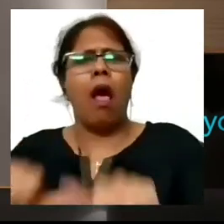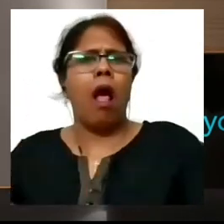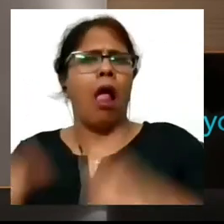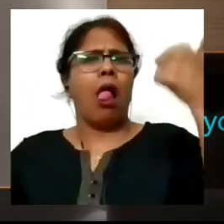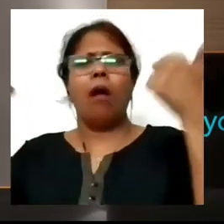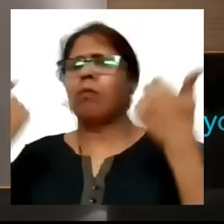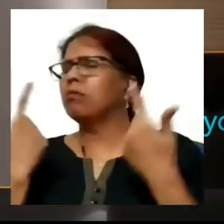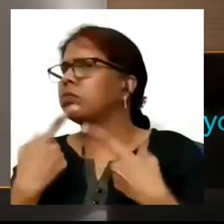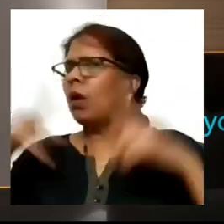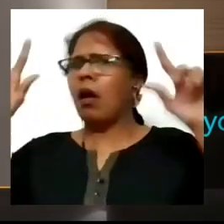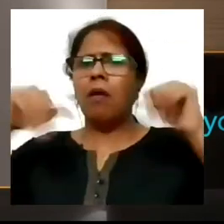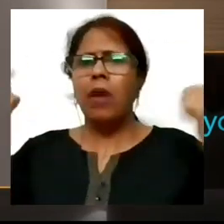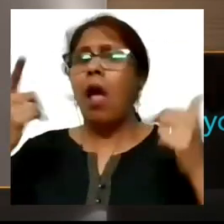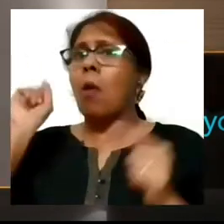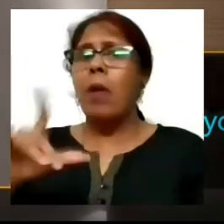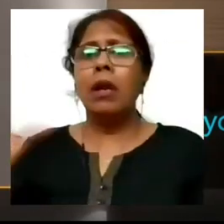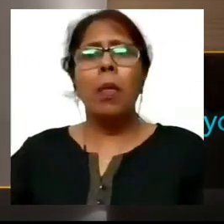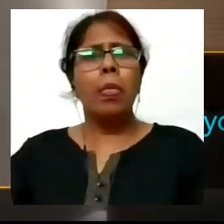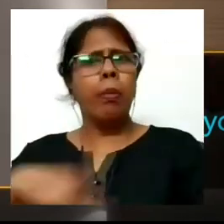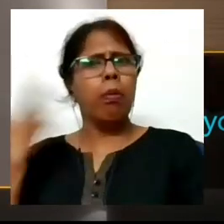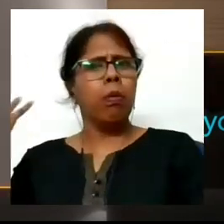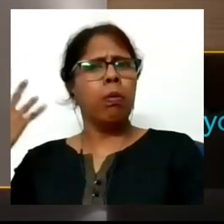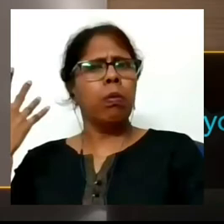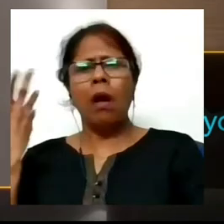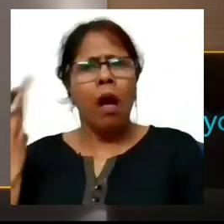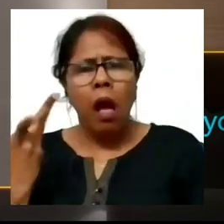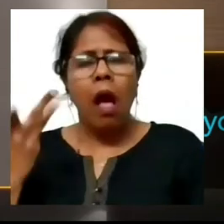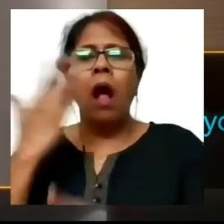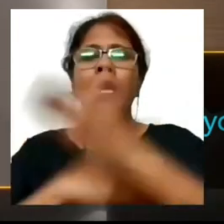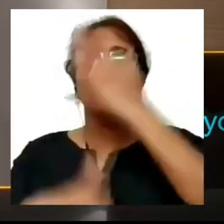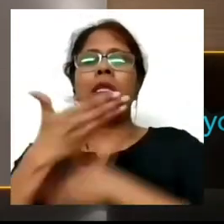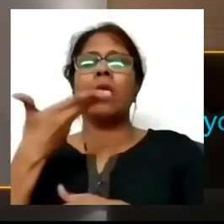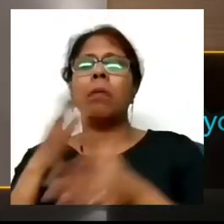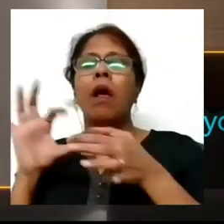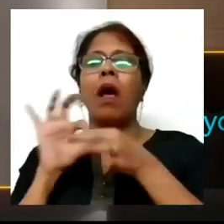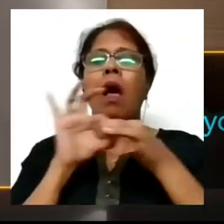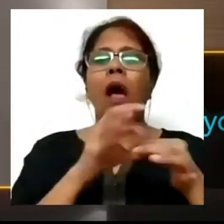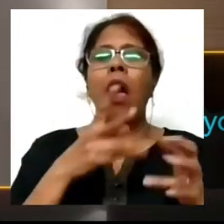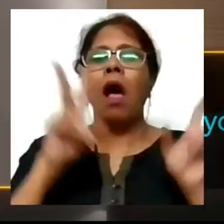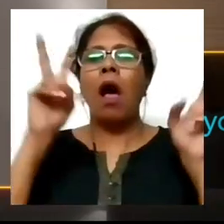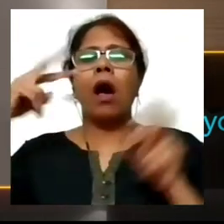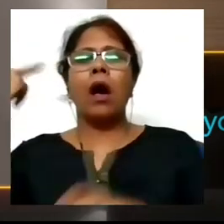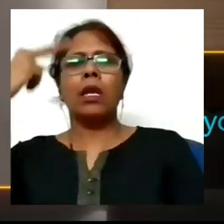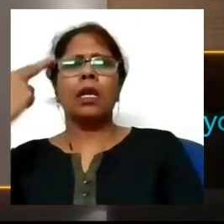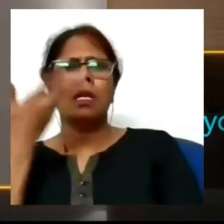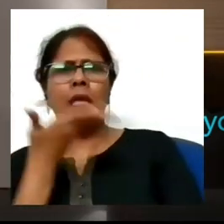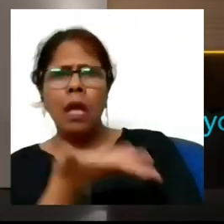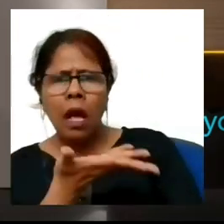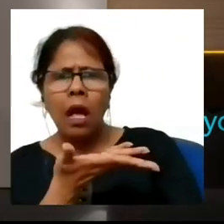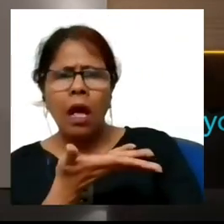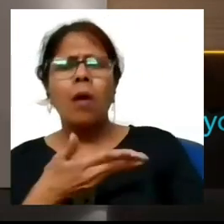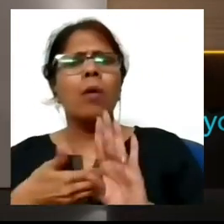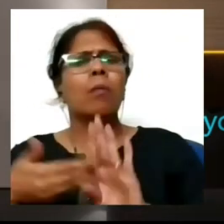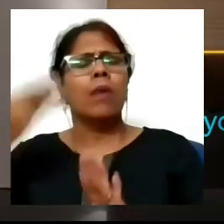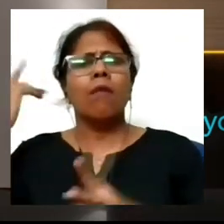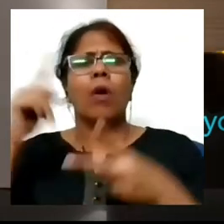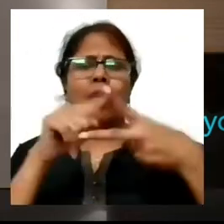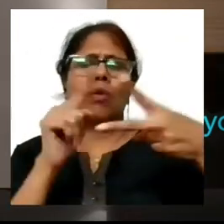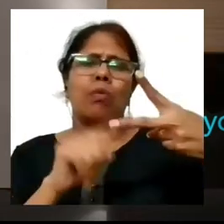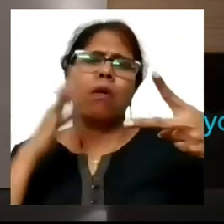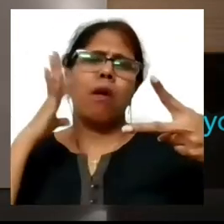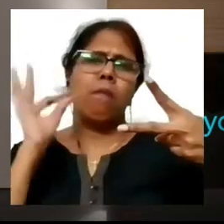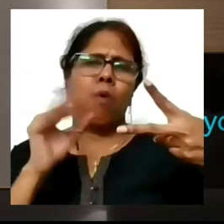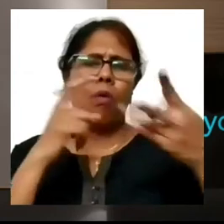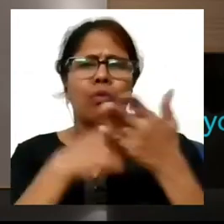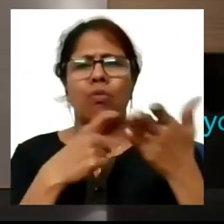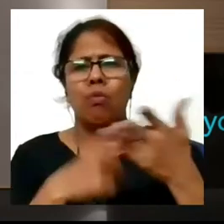actually rejected basis my disability so when you get into civil services when you apply for this exam there are basically two criteria so one is